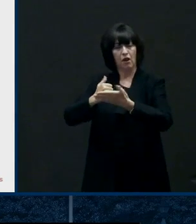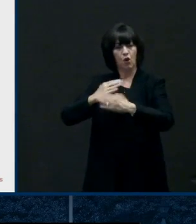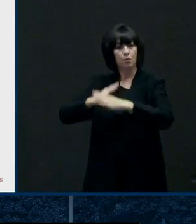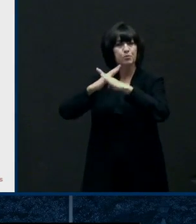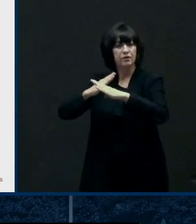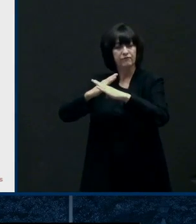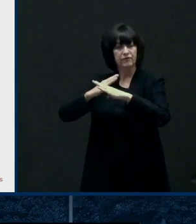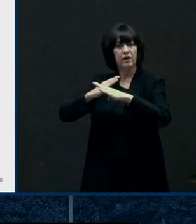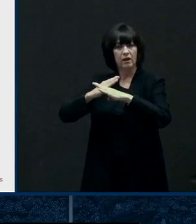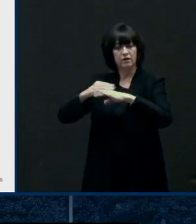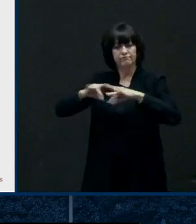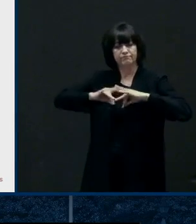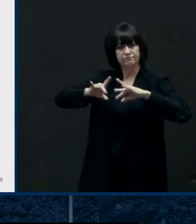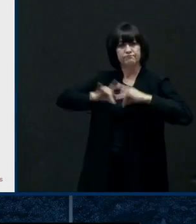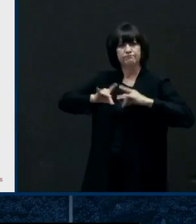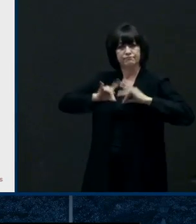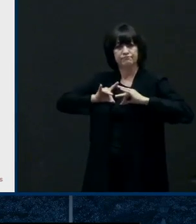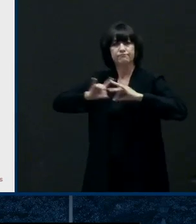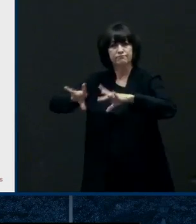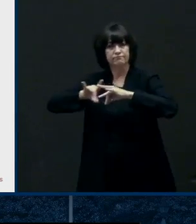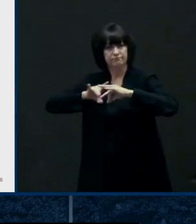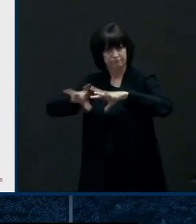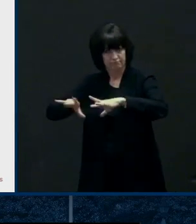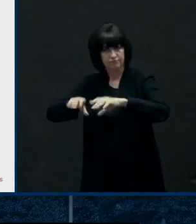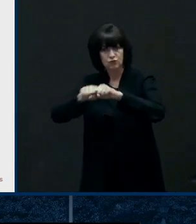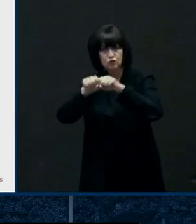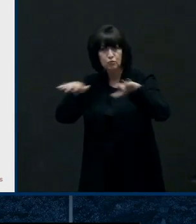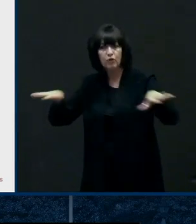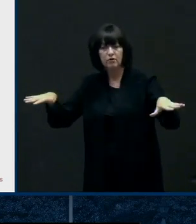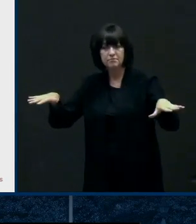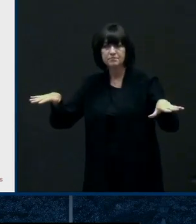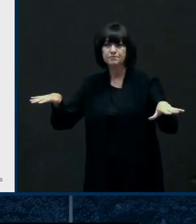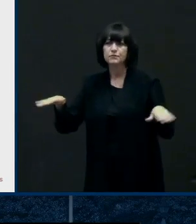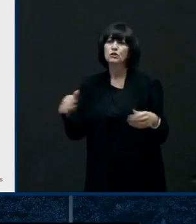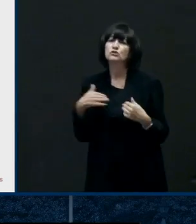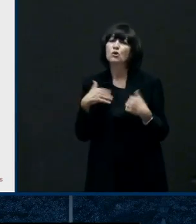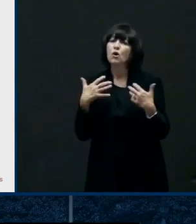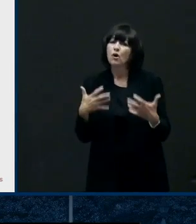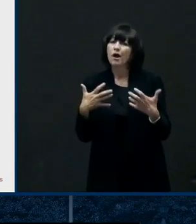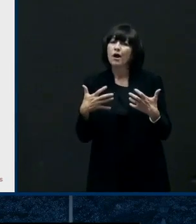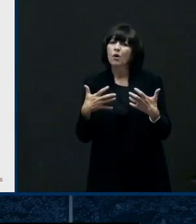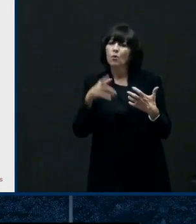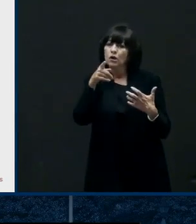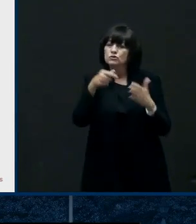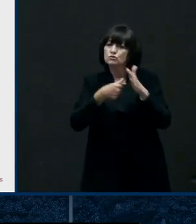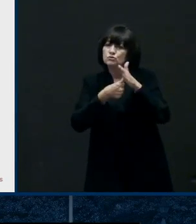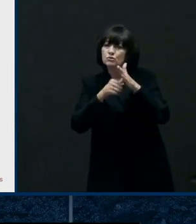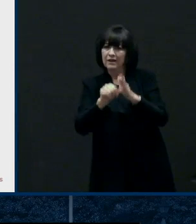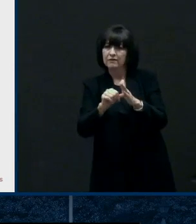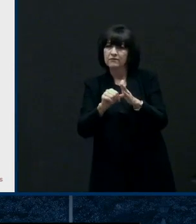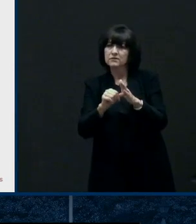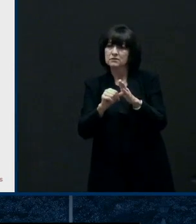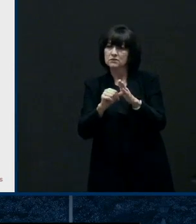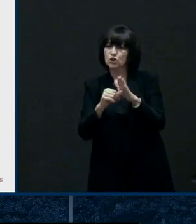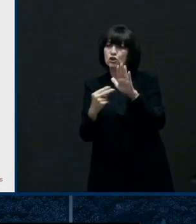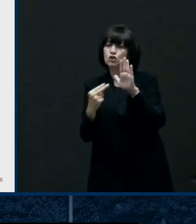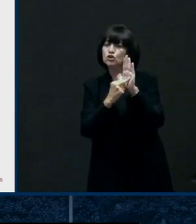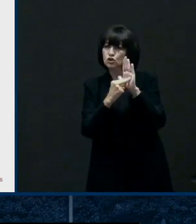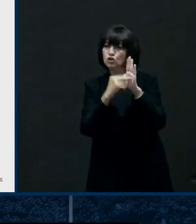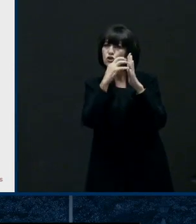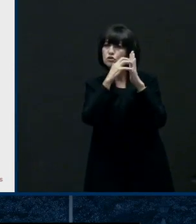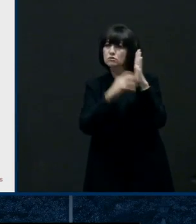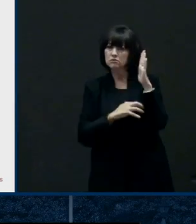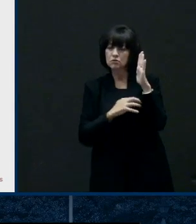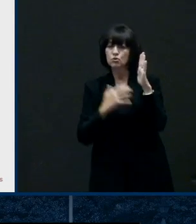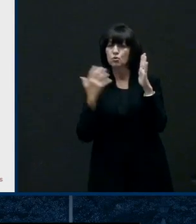and so i think it's really important to highlight the importance of difference of uh the different masks and knowing what